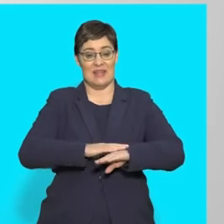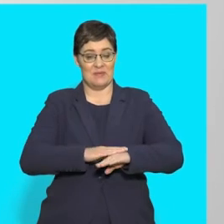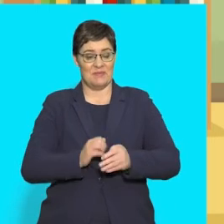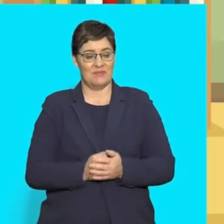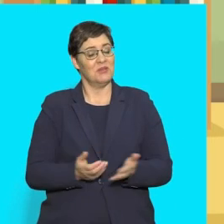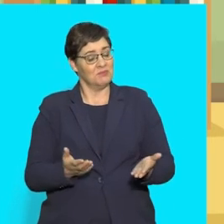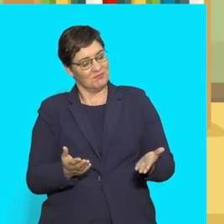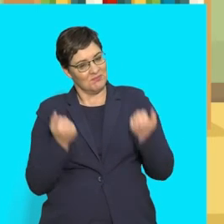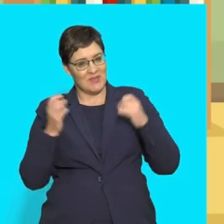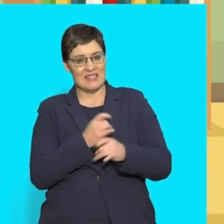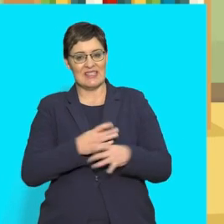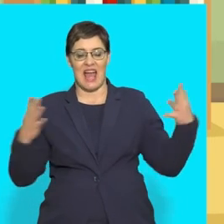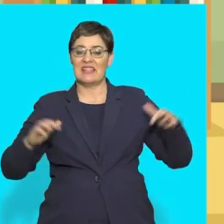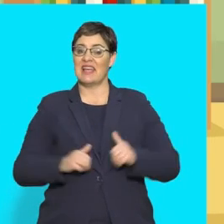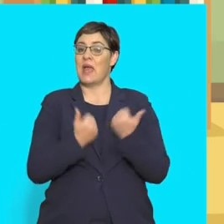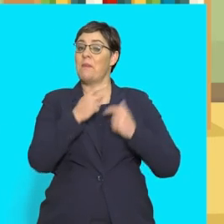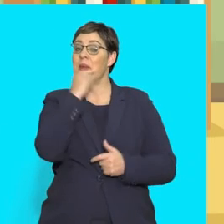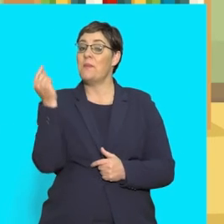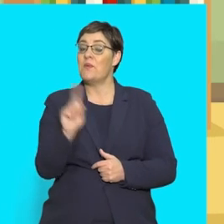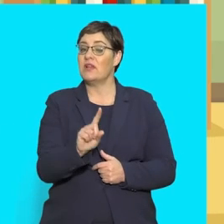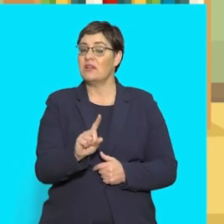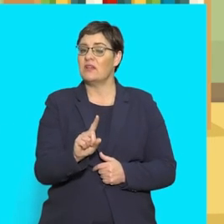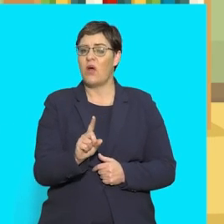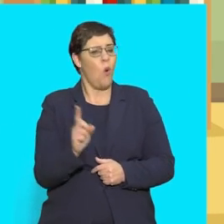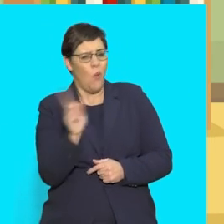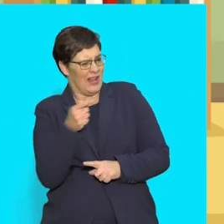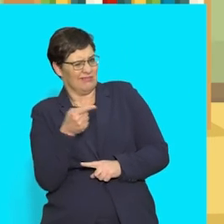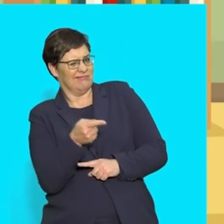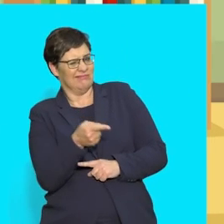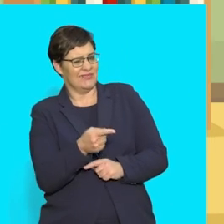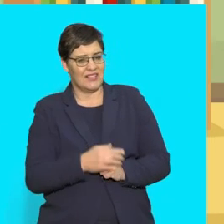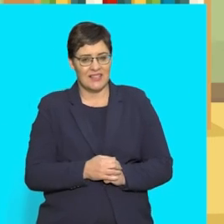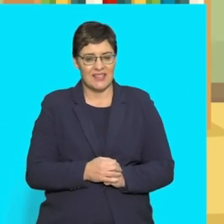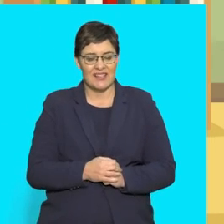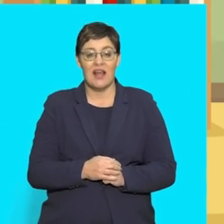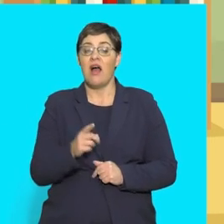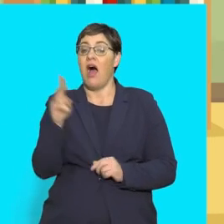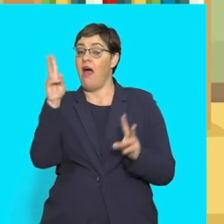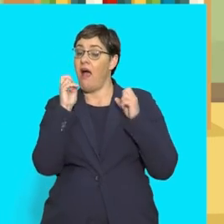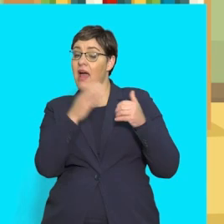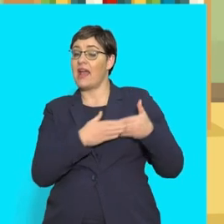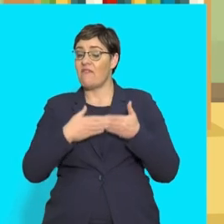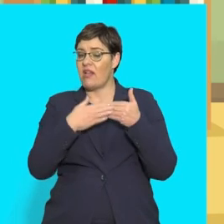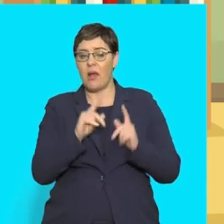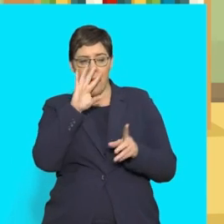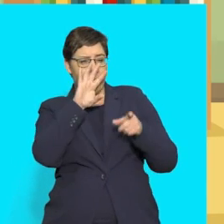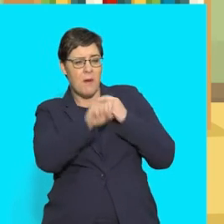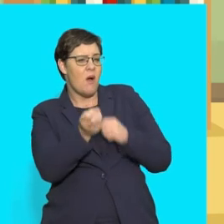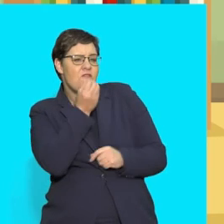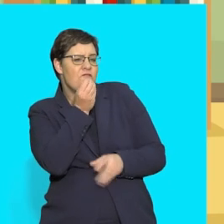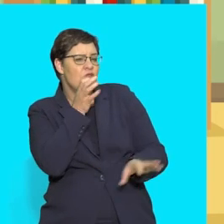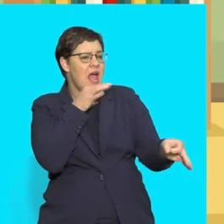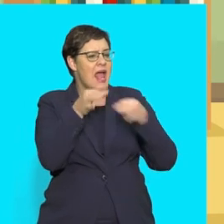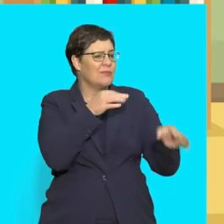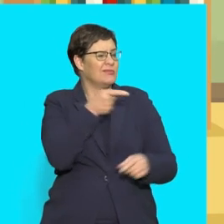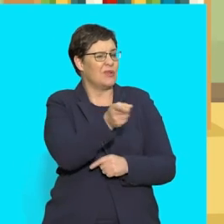playtime let's get started with our game called what is it listen carefully and try to guess what food is